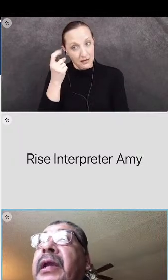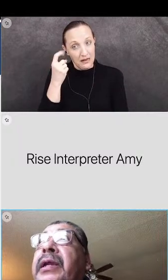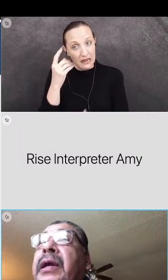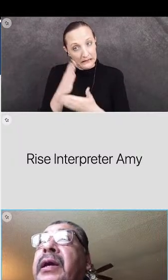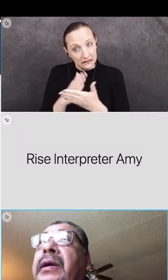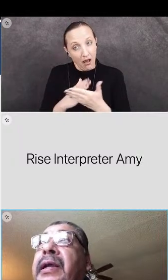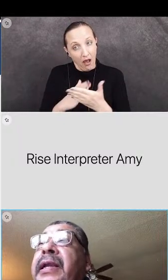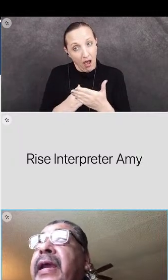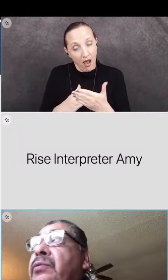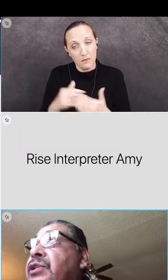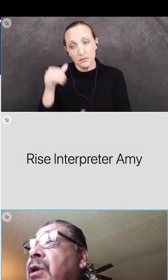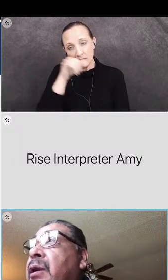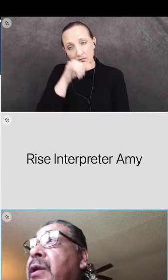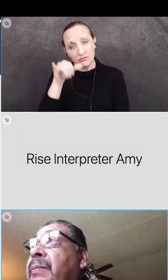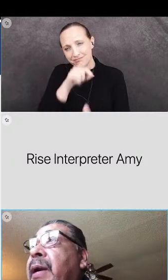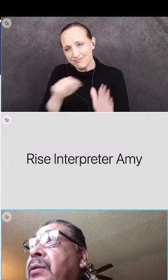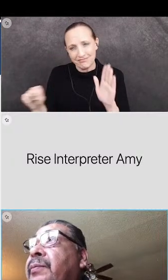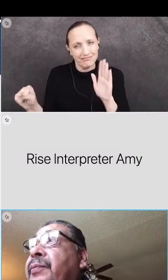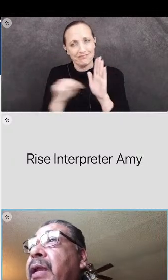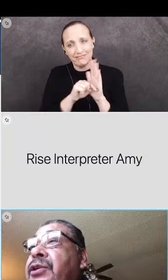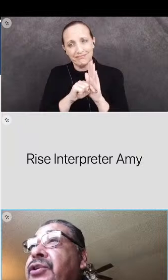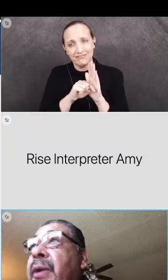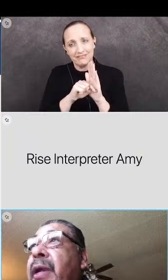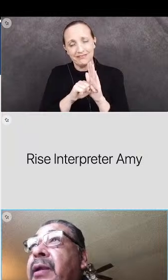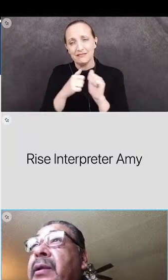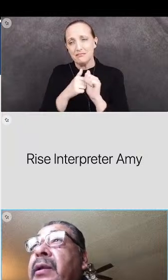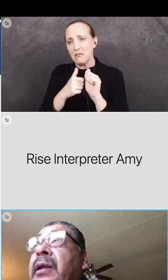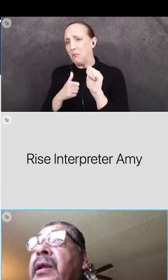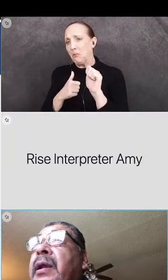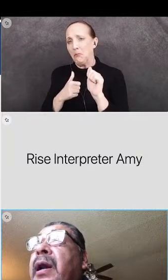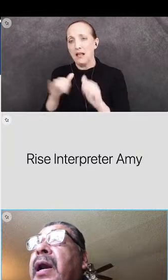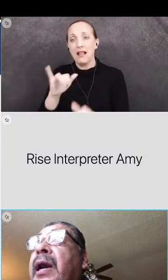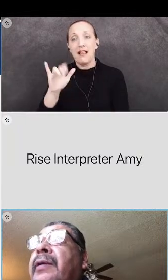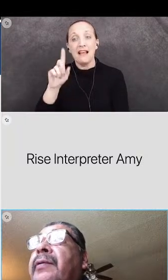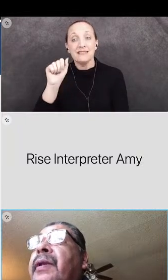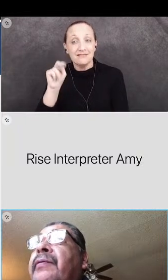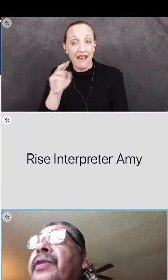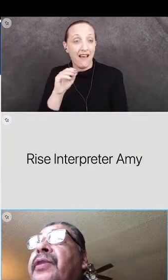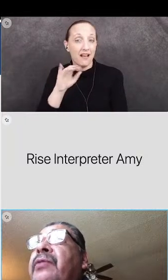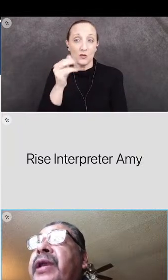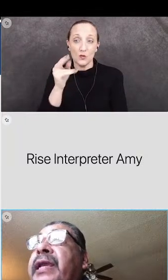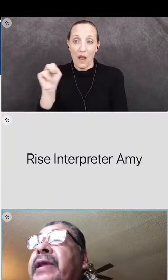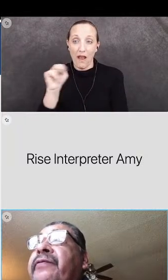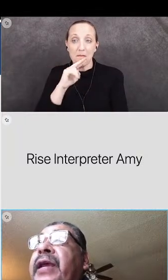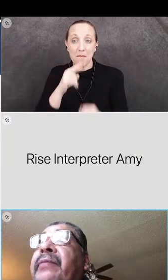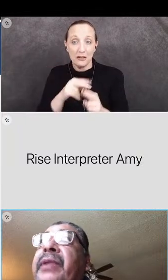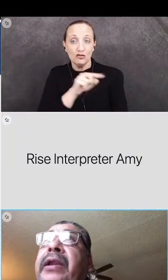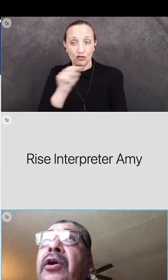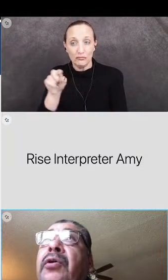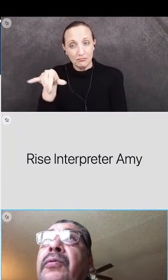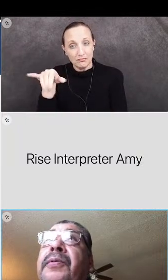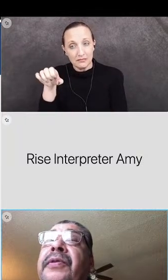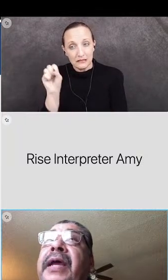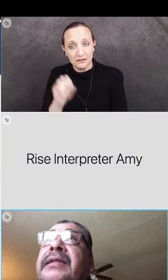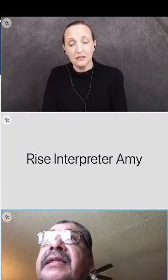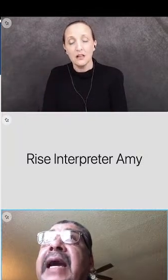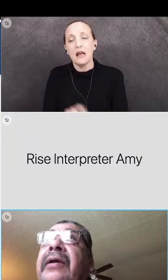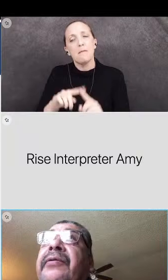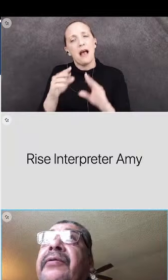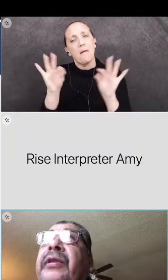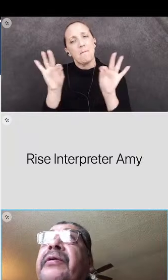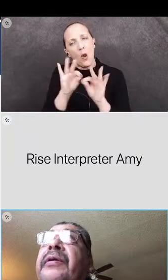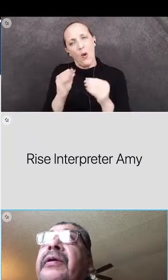hindering, like Dan was talking about and Joanne. That we give them that hope